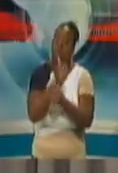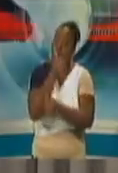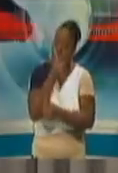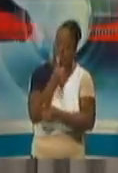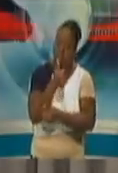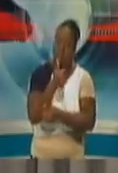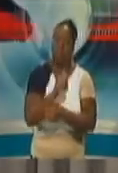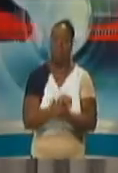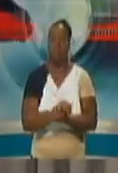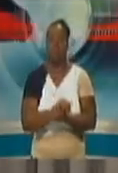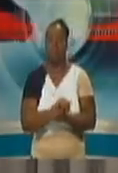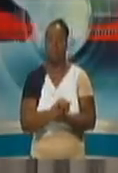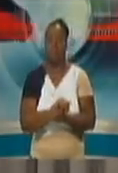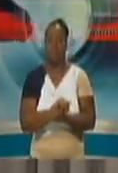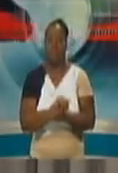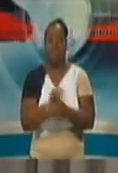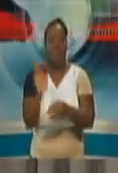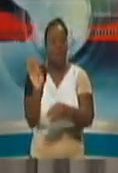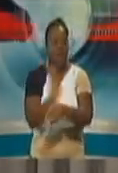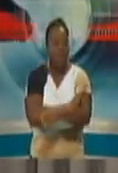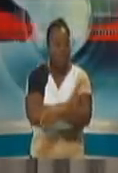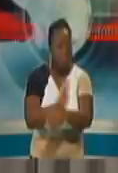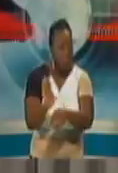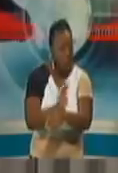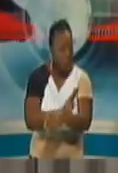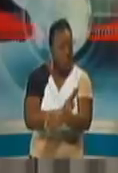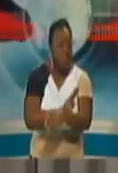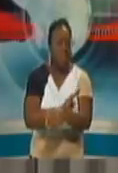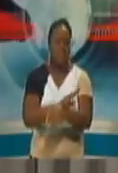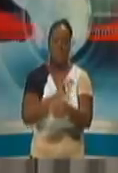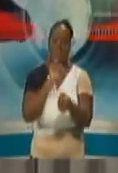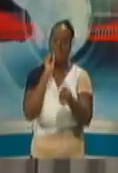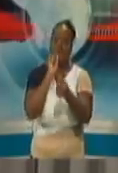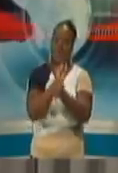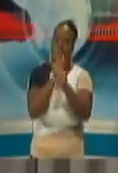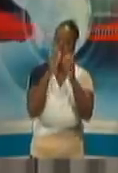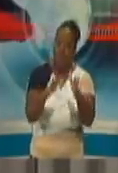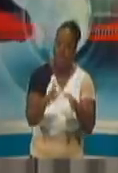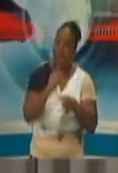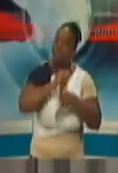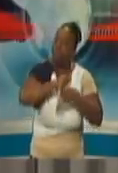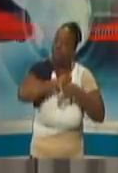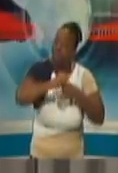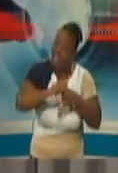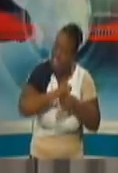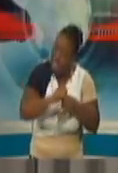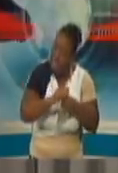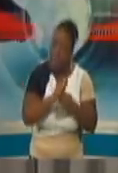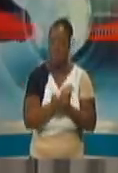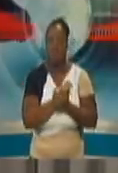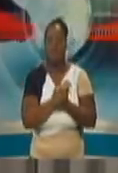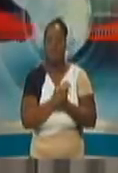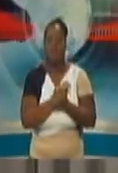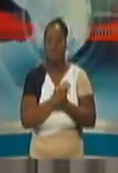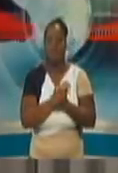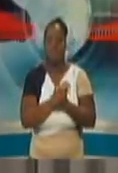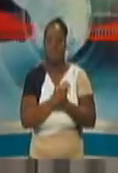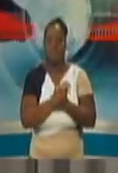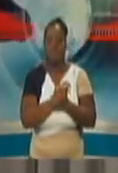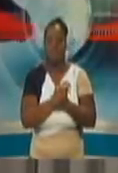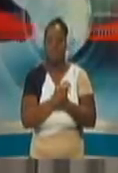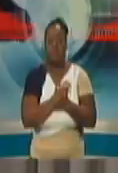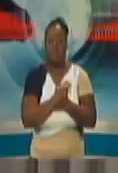of business operations, there are employees who are engaged and well trained and so on. So obviously the